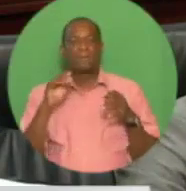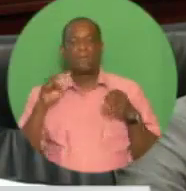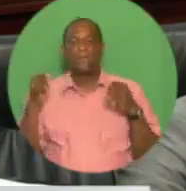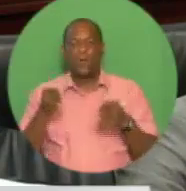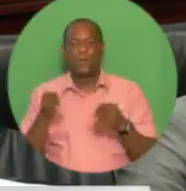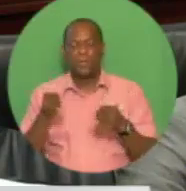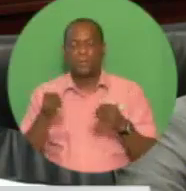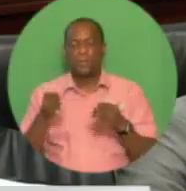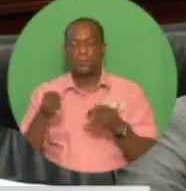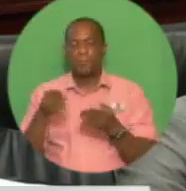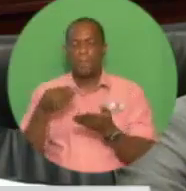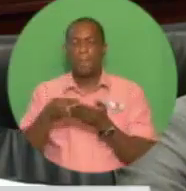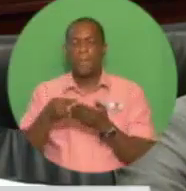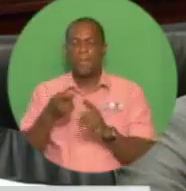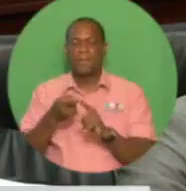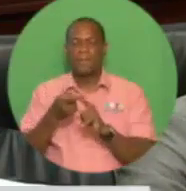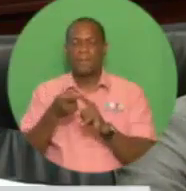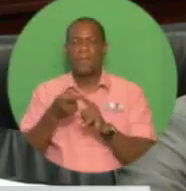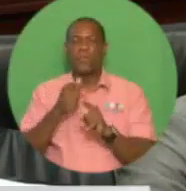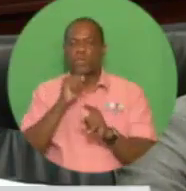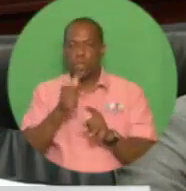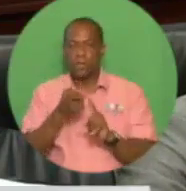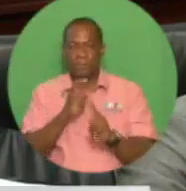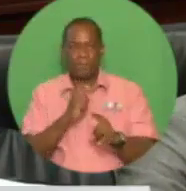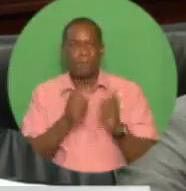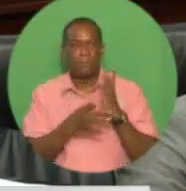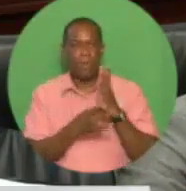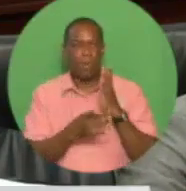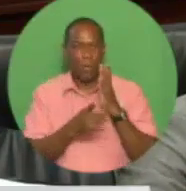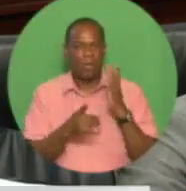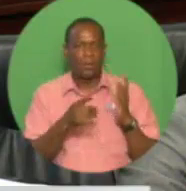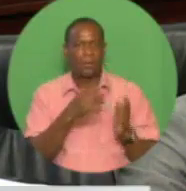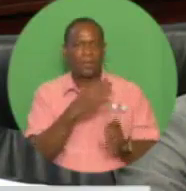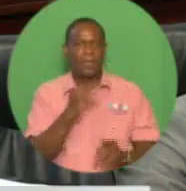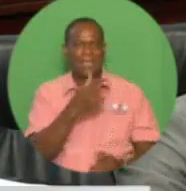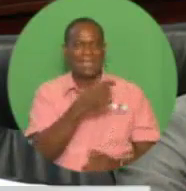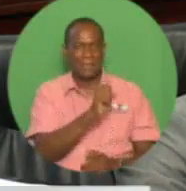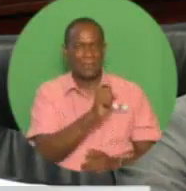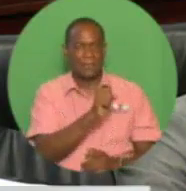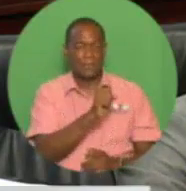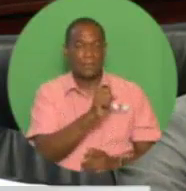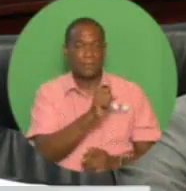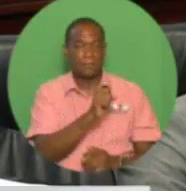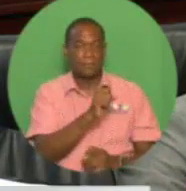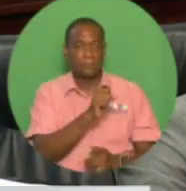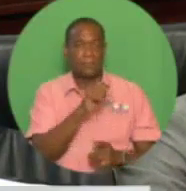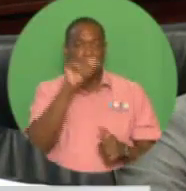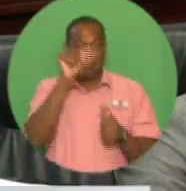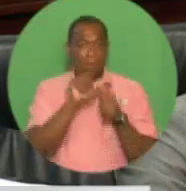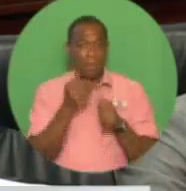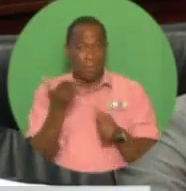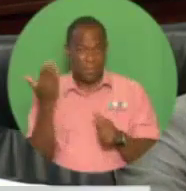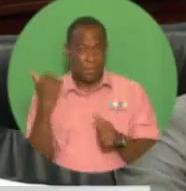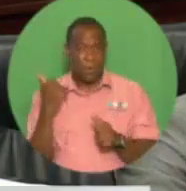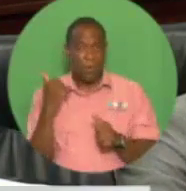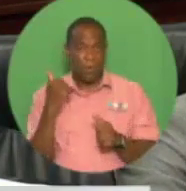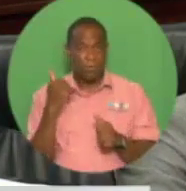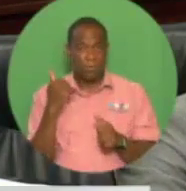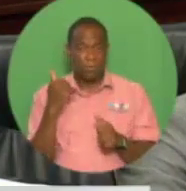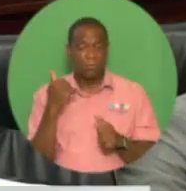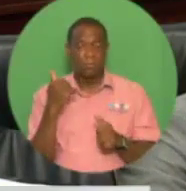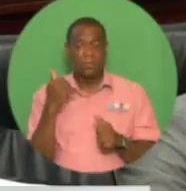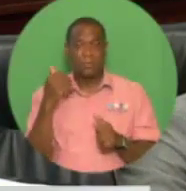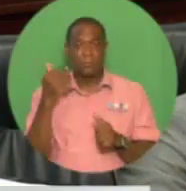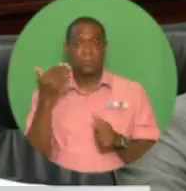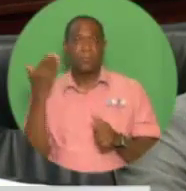Members of this Honorable House will recall the unsustainable levels of expenditure which prevailed in the five-year